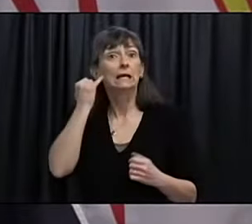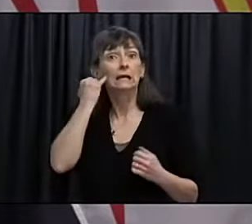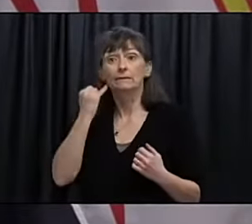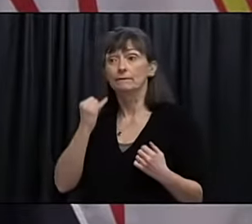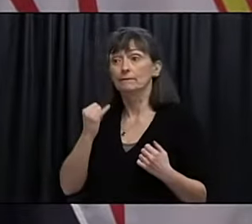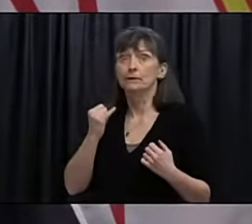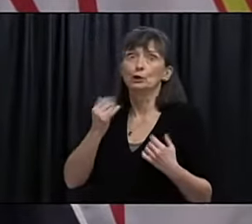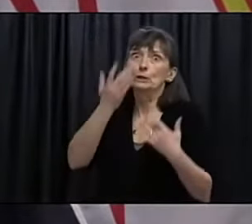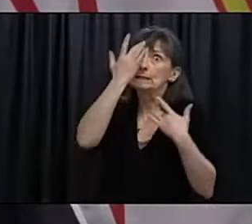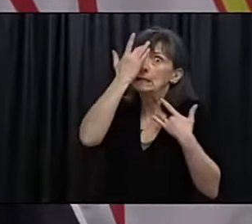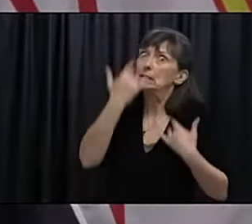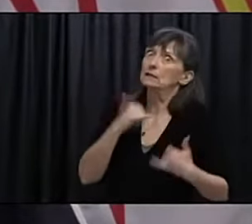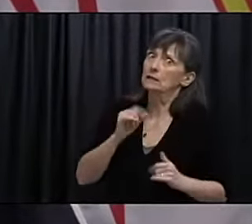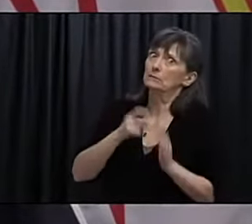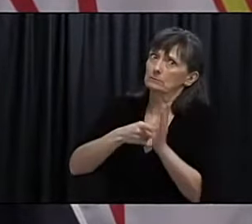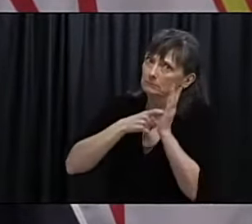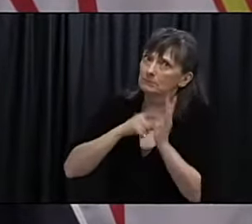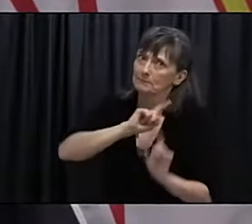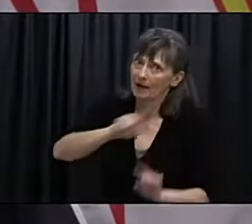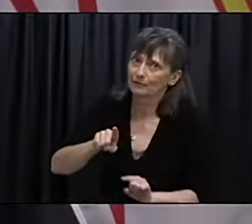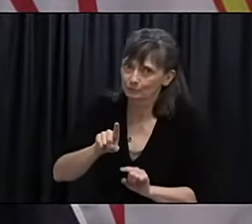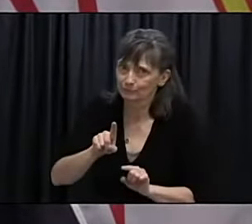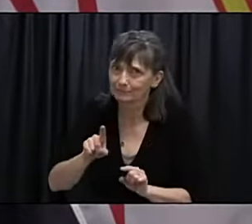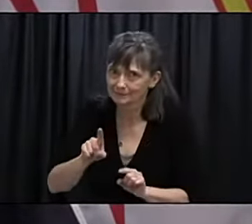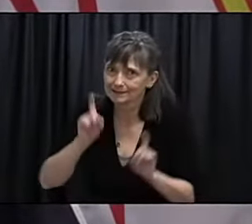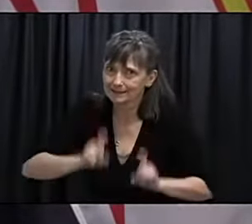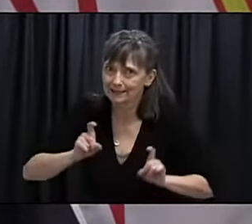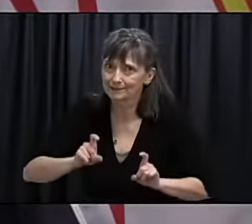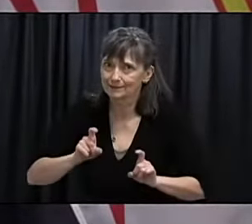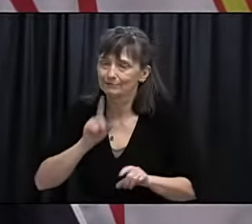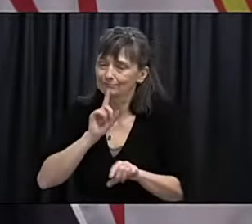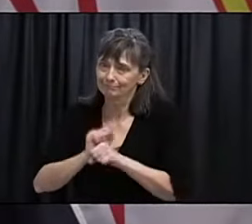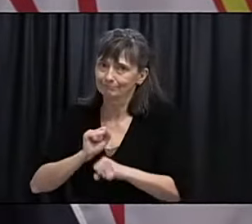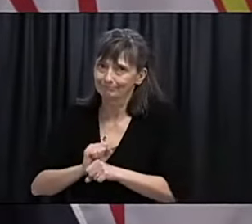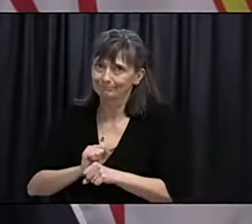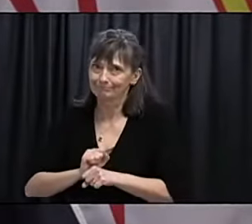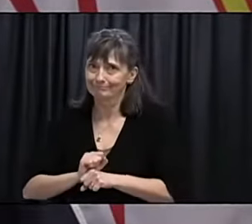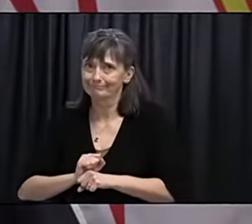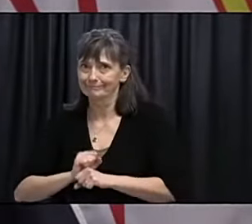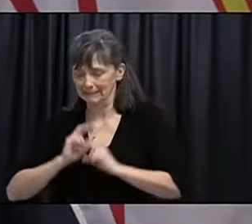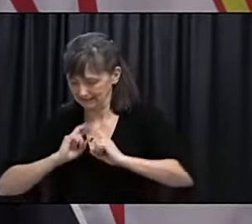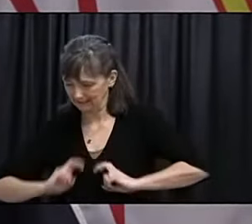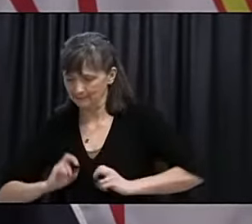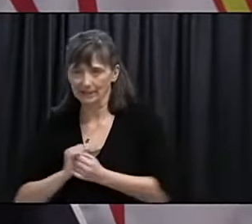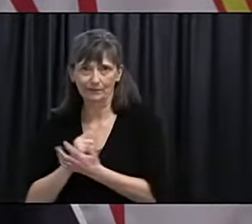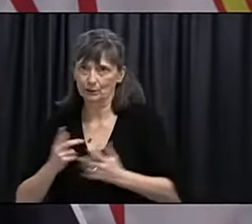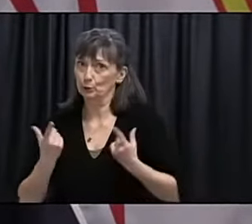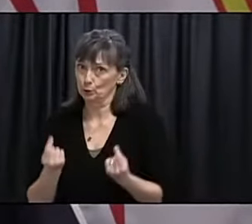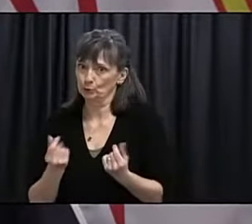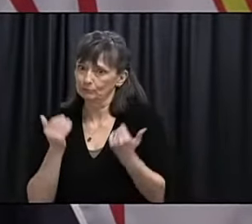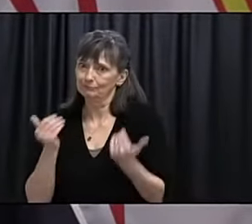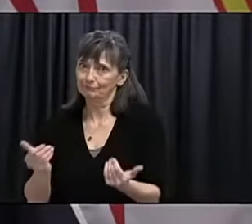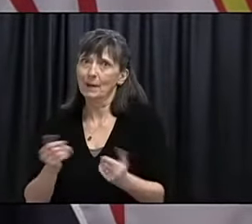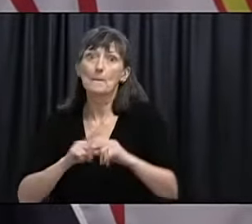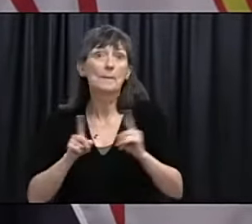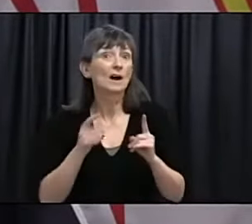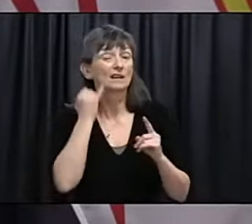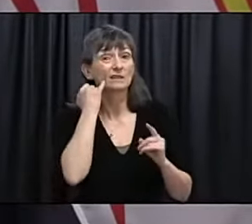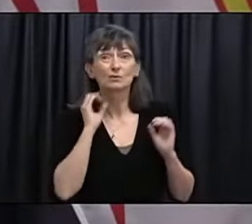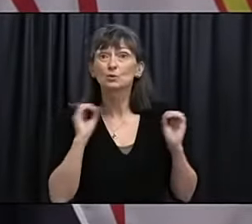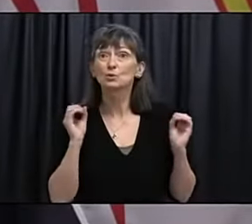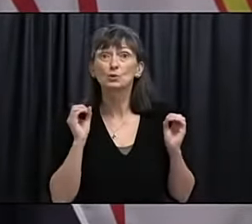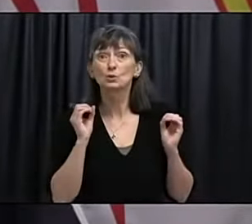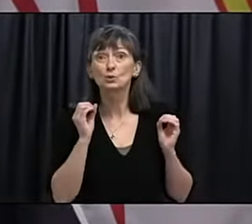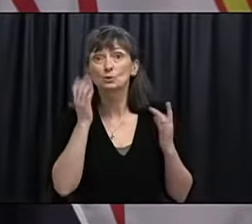Obviously, if you have symptoms, you still do our online assessment and referral tool and get your tests done. But we haven't